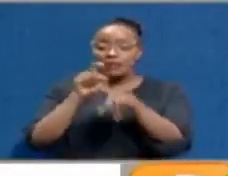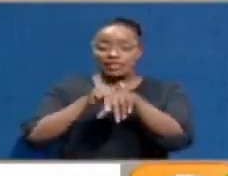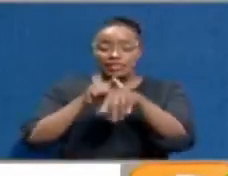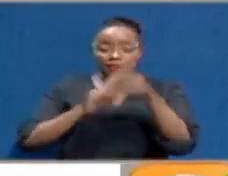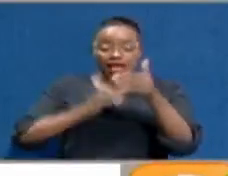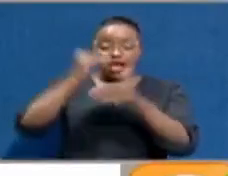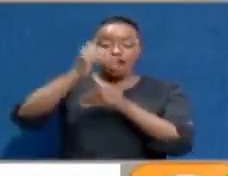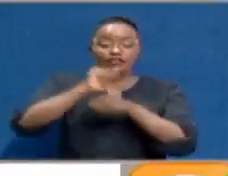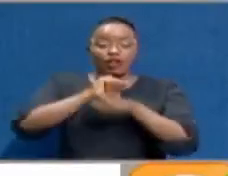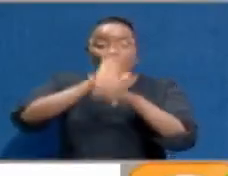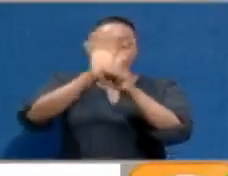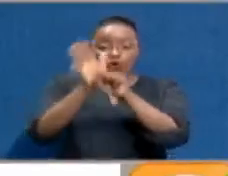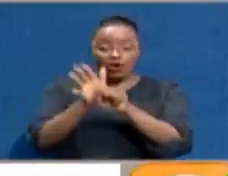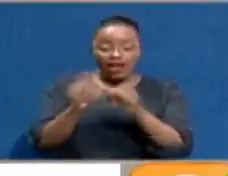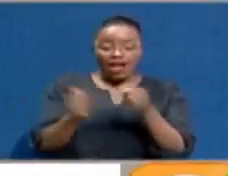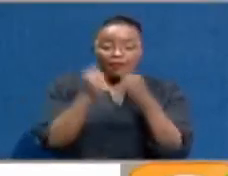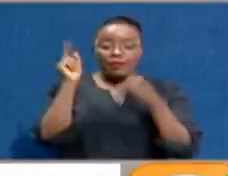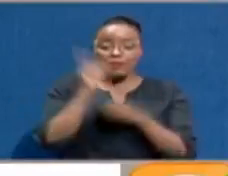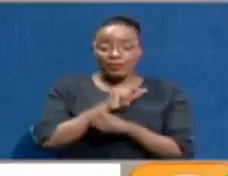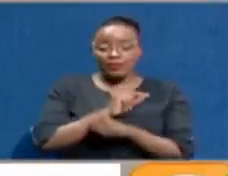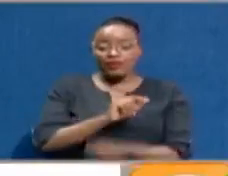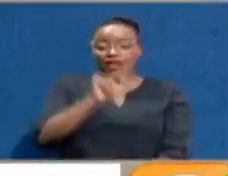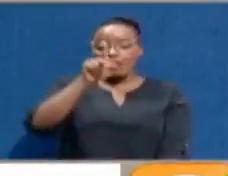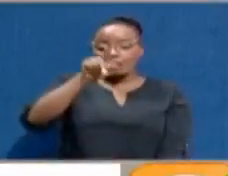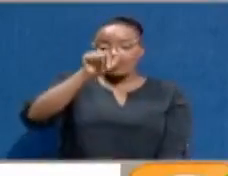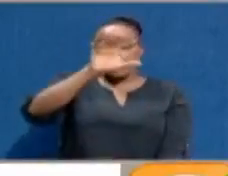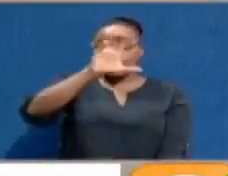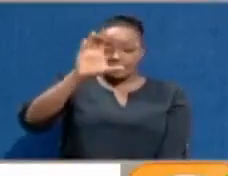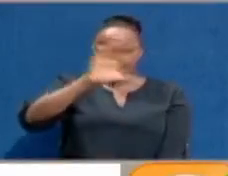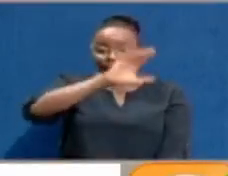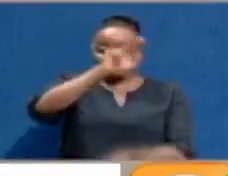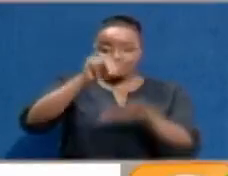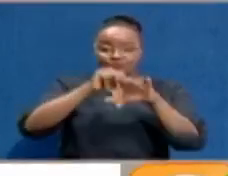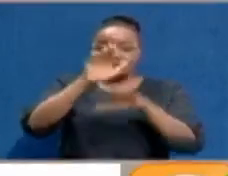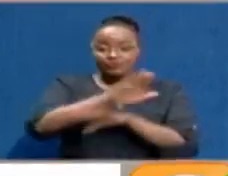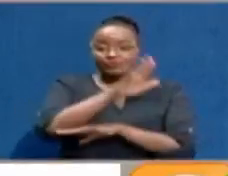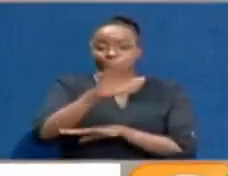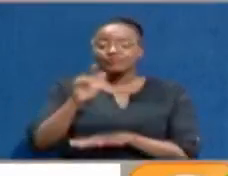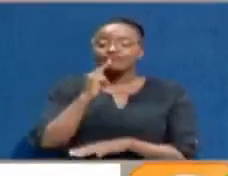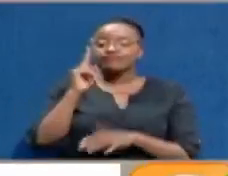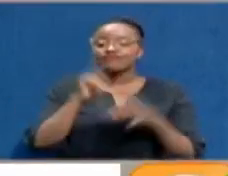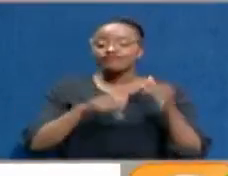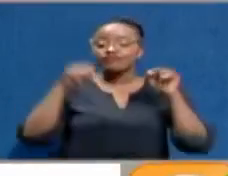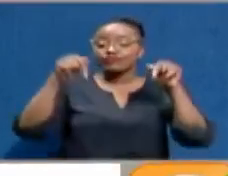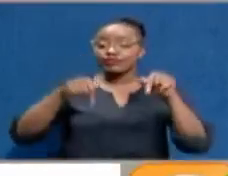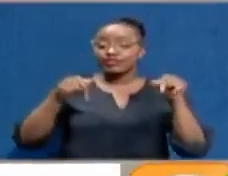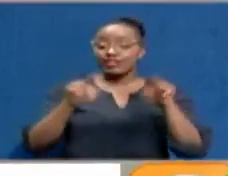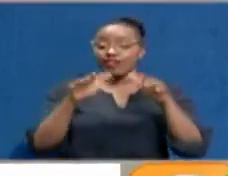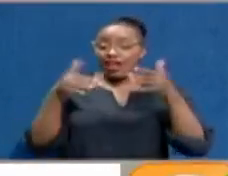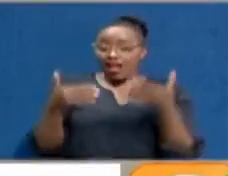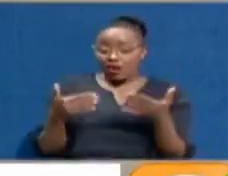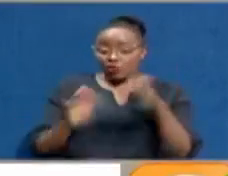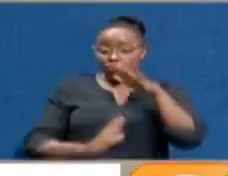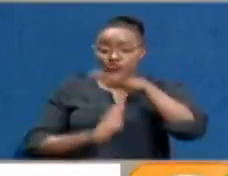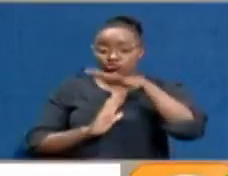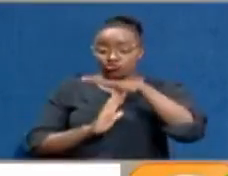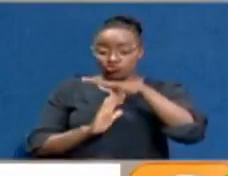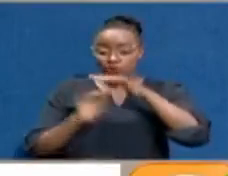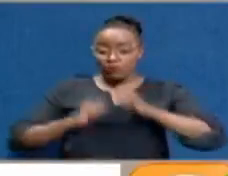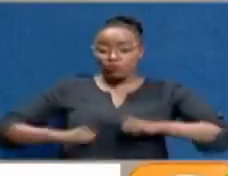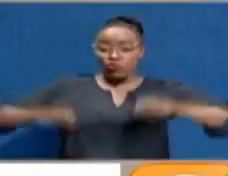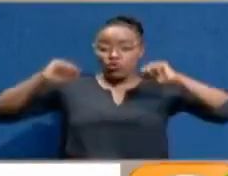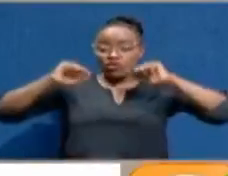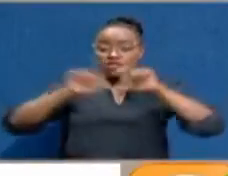COVID-19. The Public Investments Committee of the National Assembly was told today how top bosses